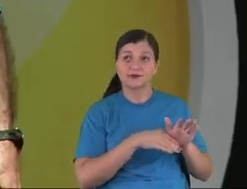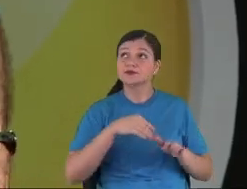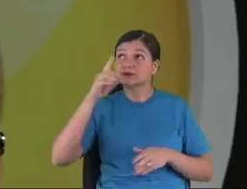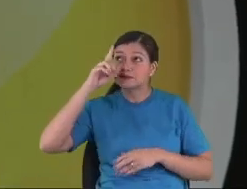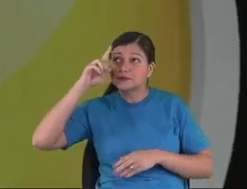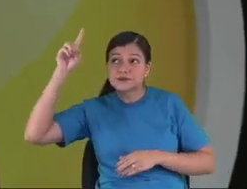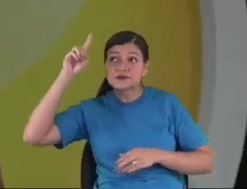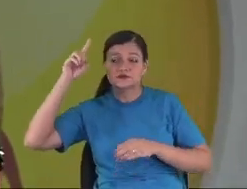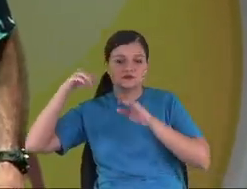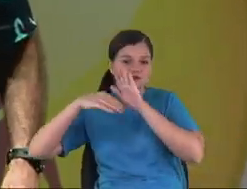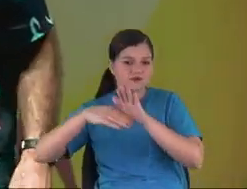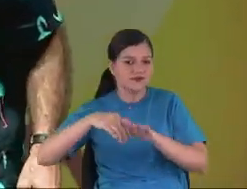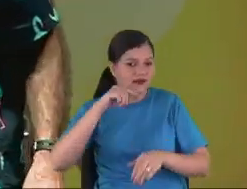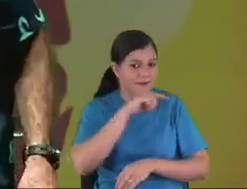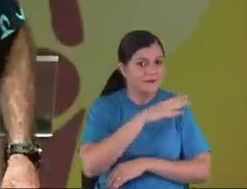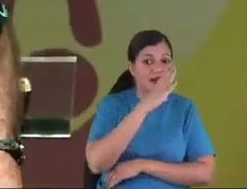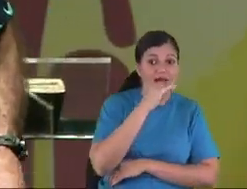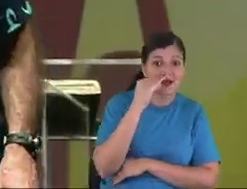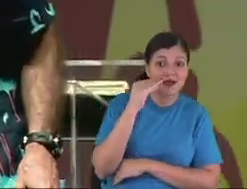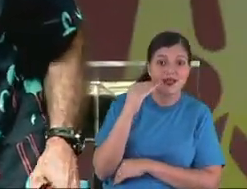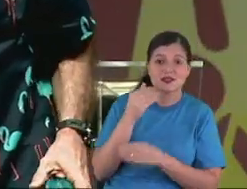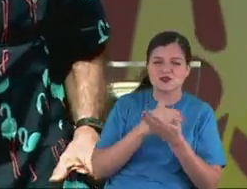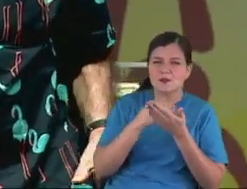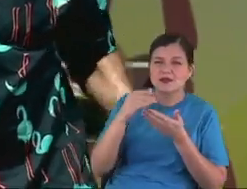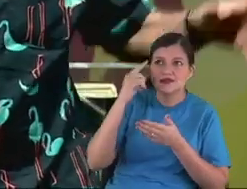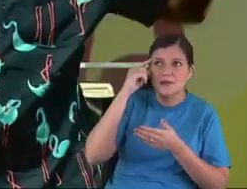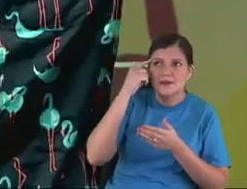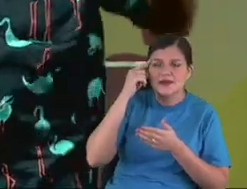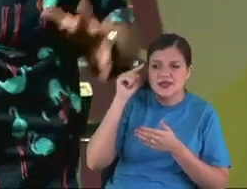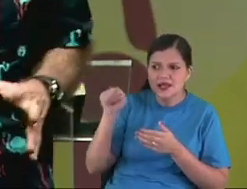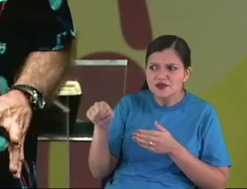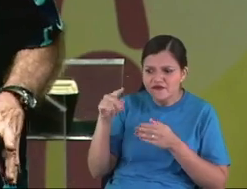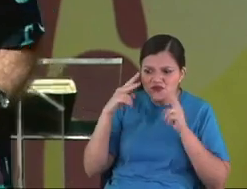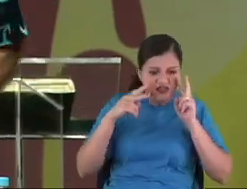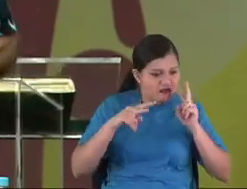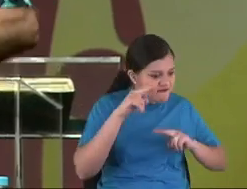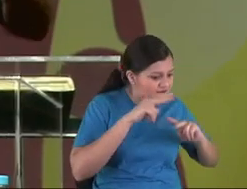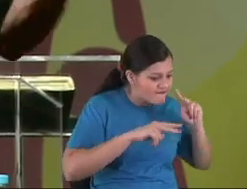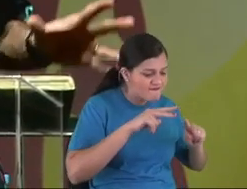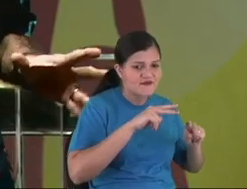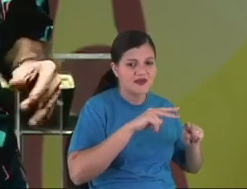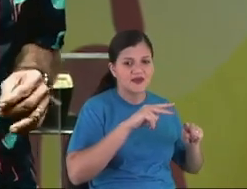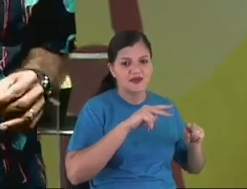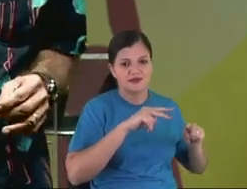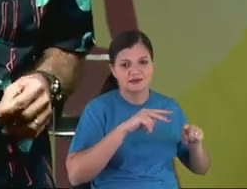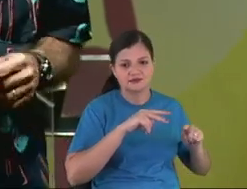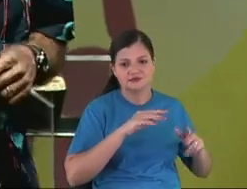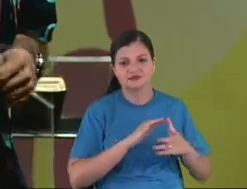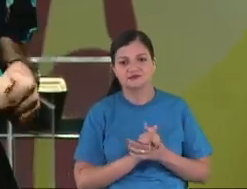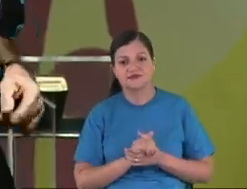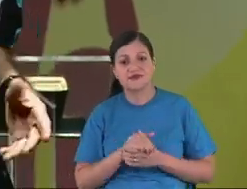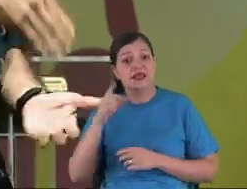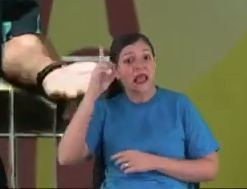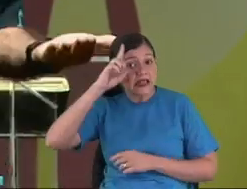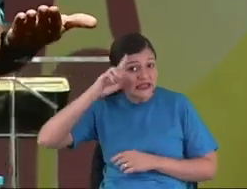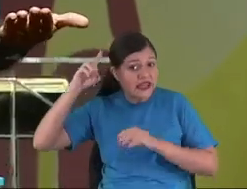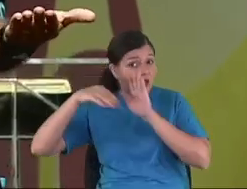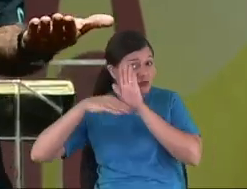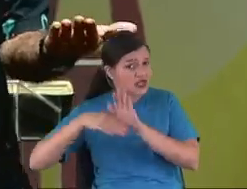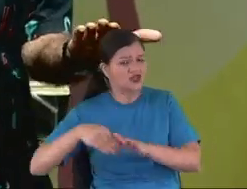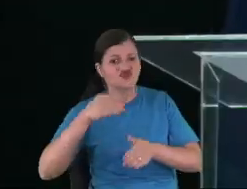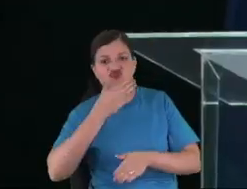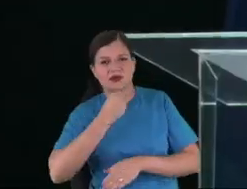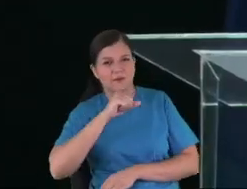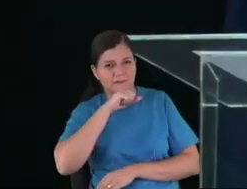God puts you... The kid thinks that are God, that you are in everywhere. God help you.